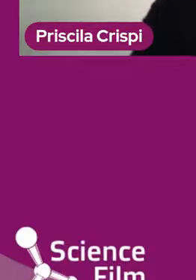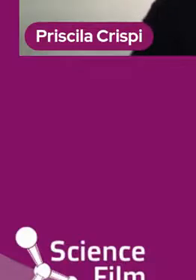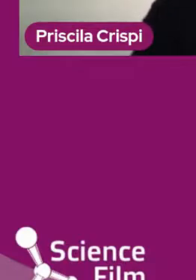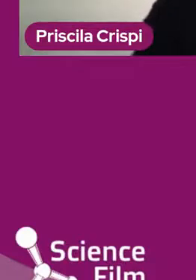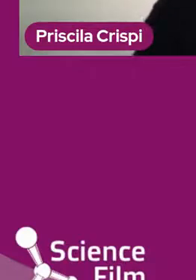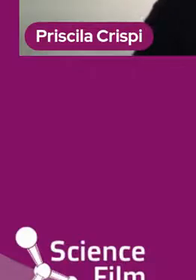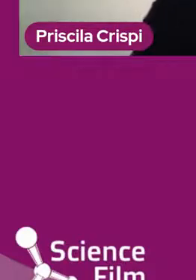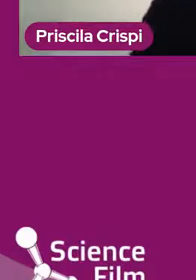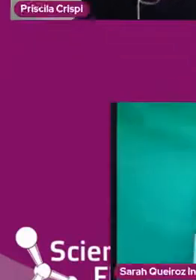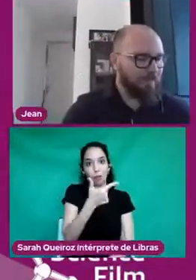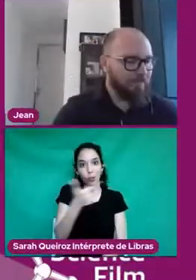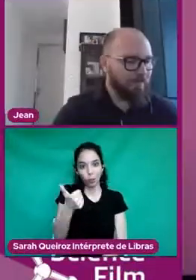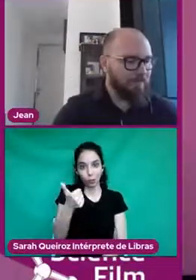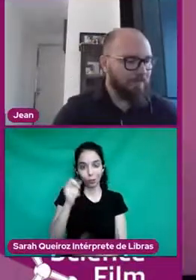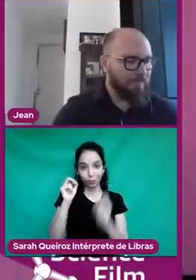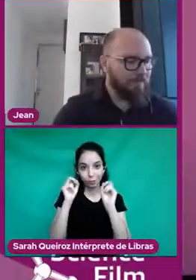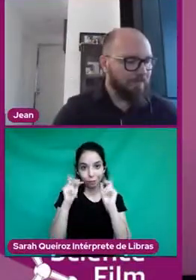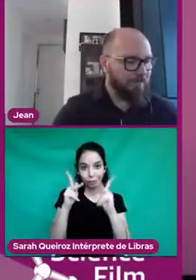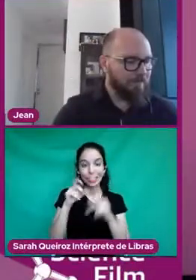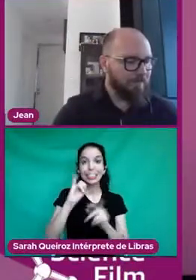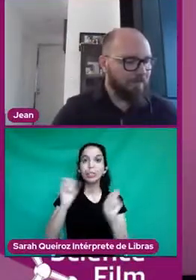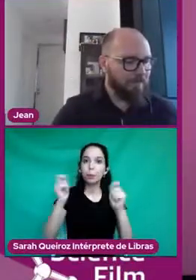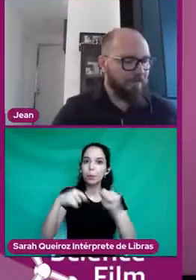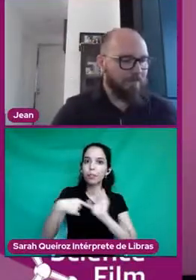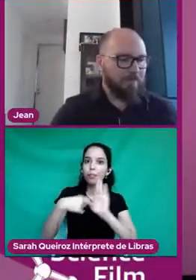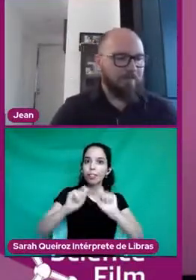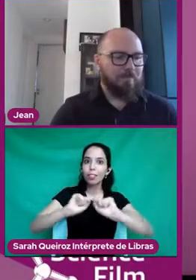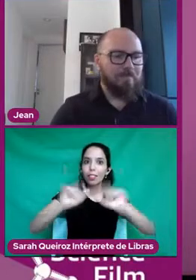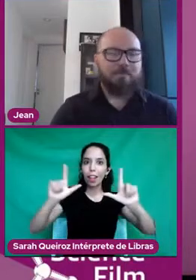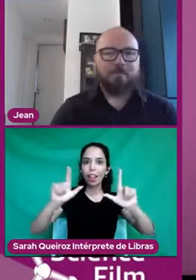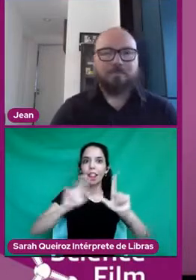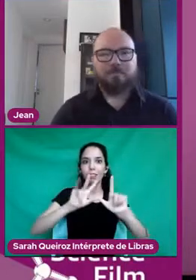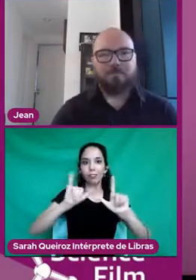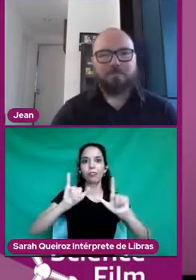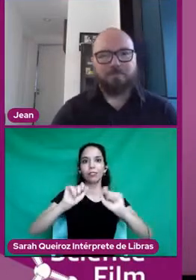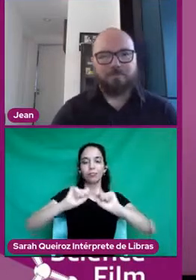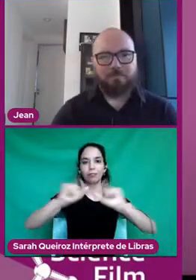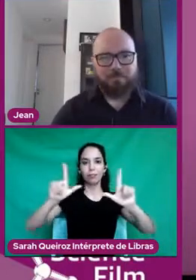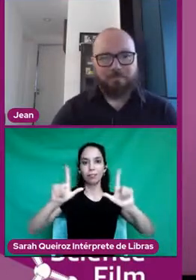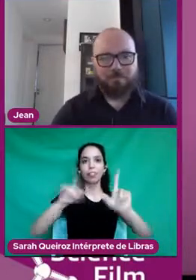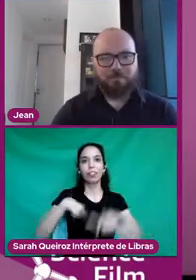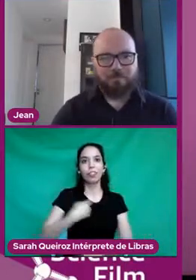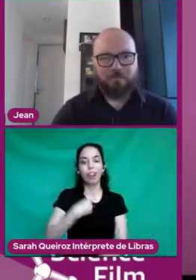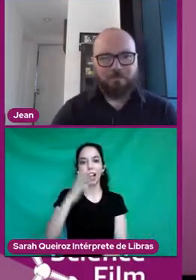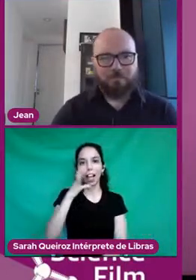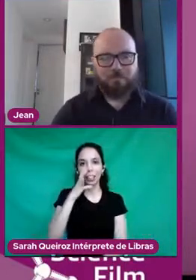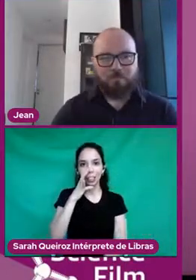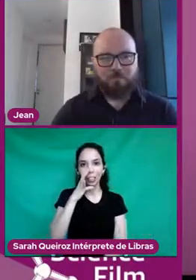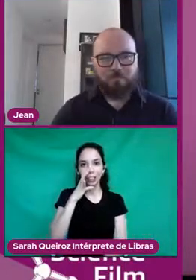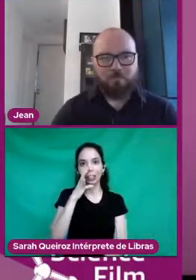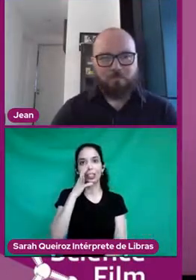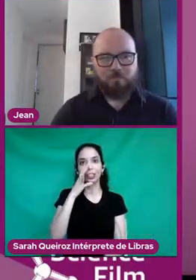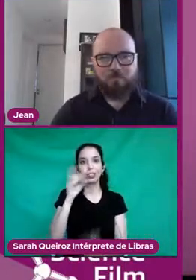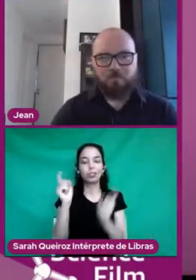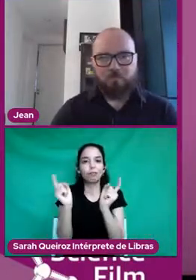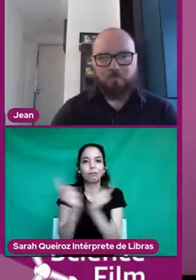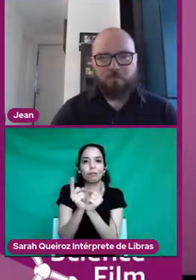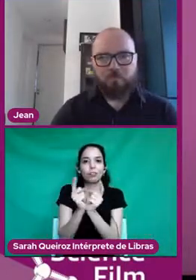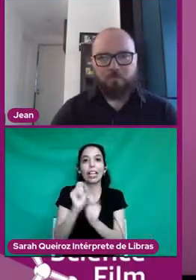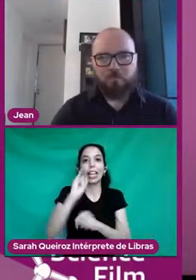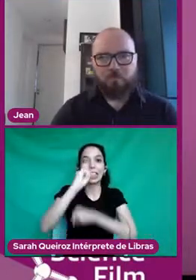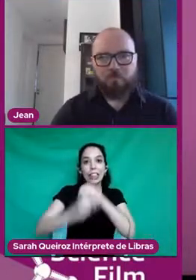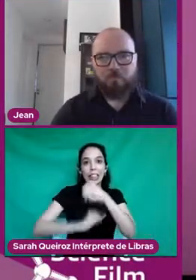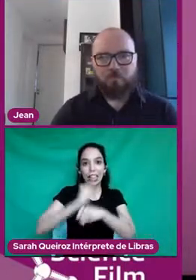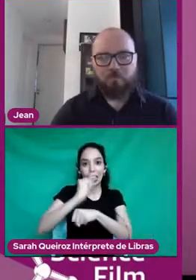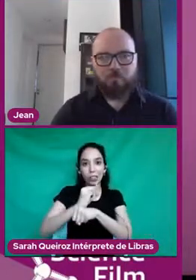Então, se a gente puder colocar na tela agora, a gente vai assistir o trailer internacional do